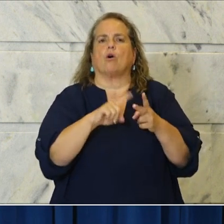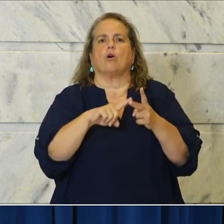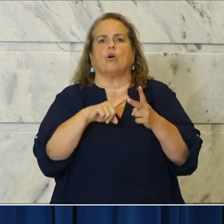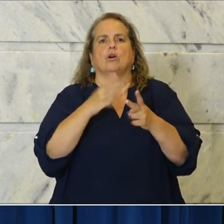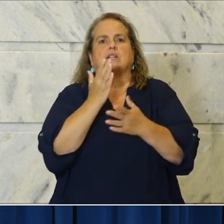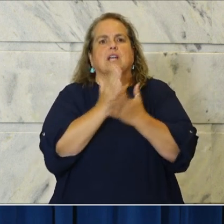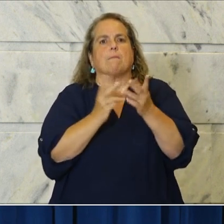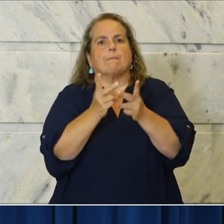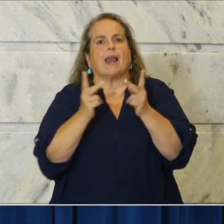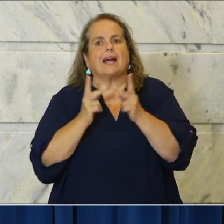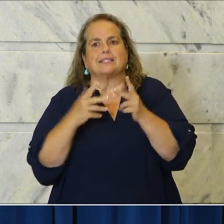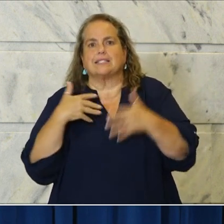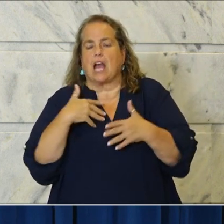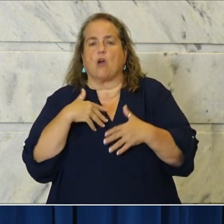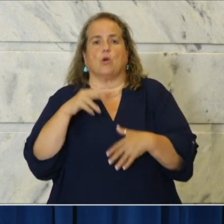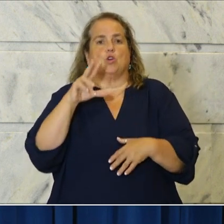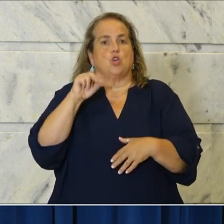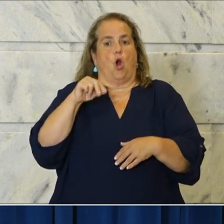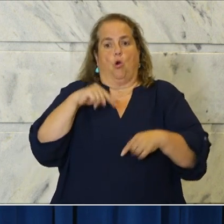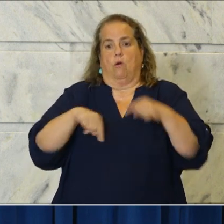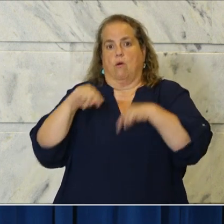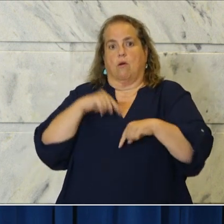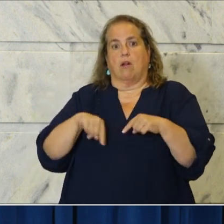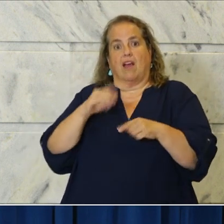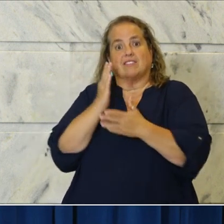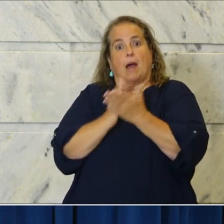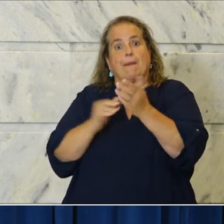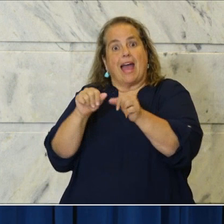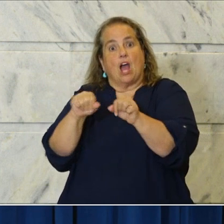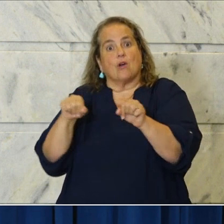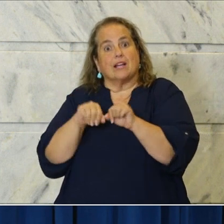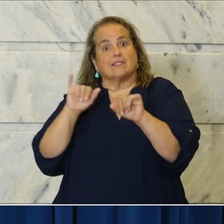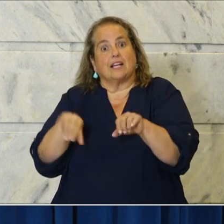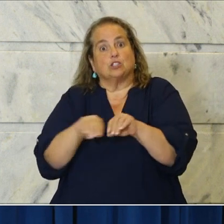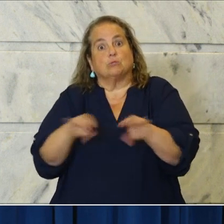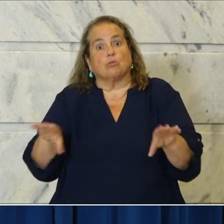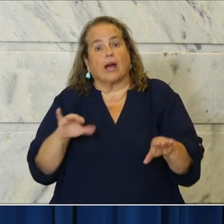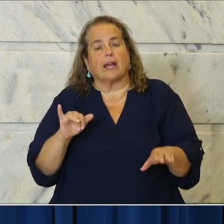No rolling back different areas that might be spreading it.